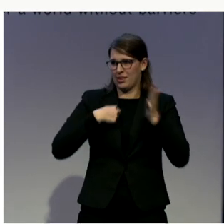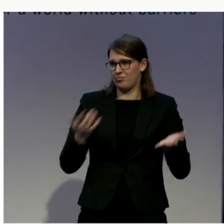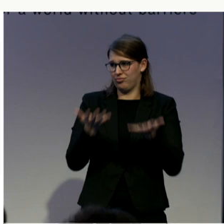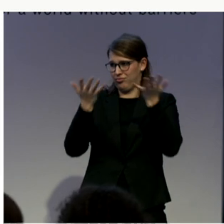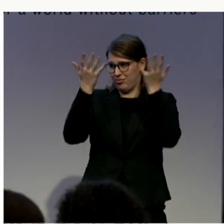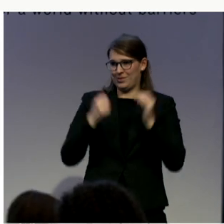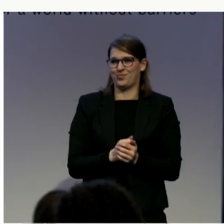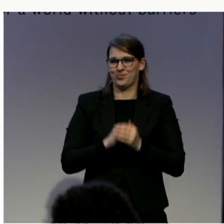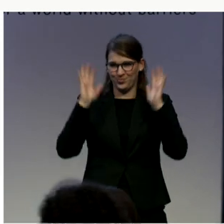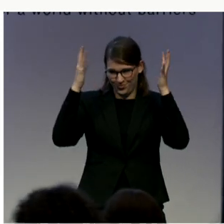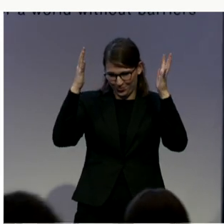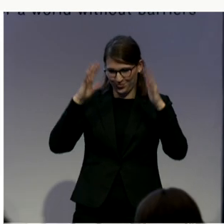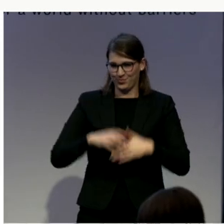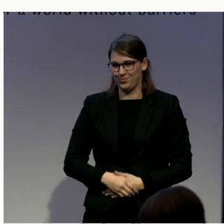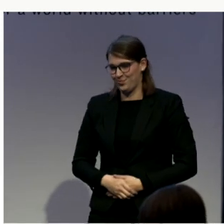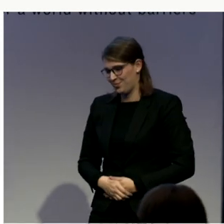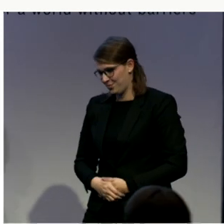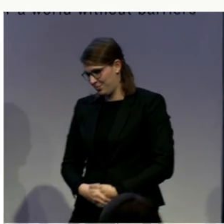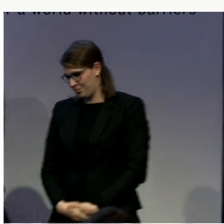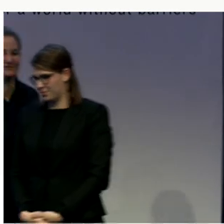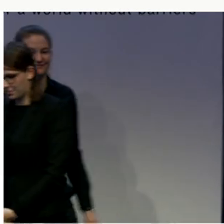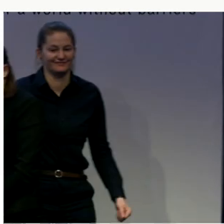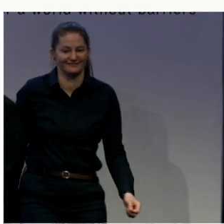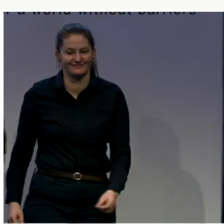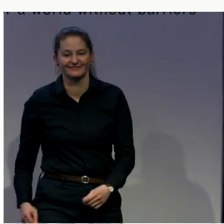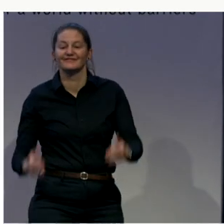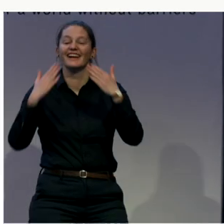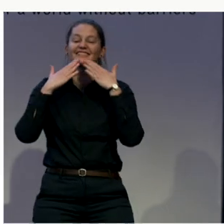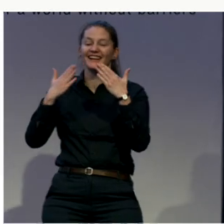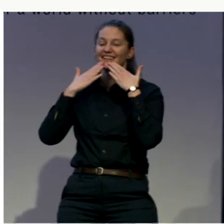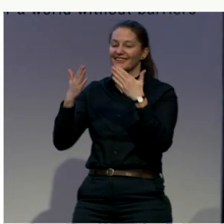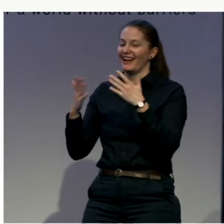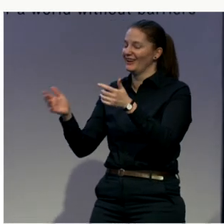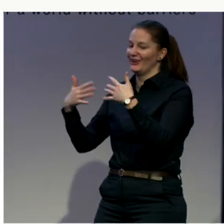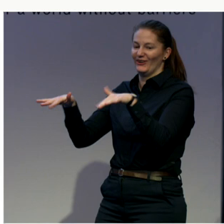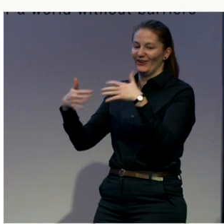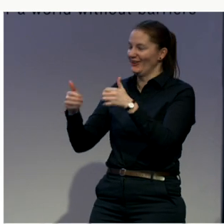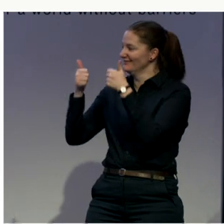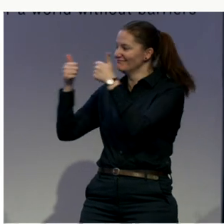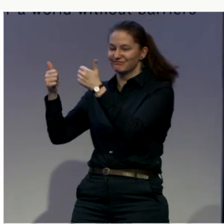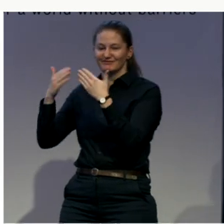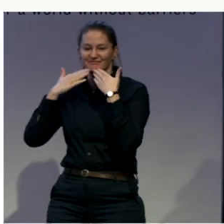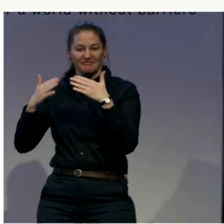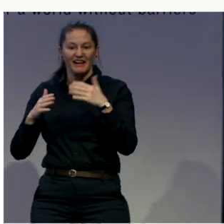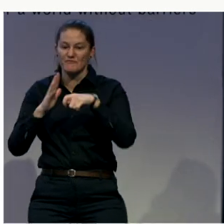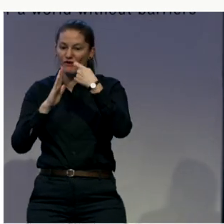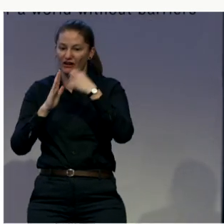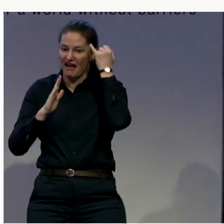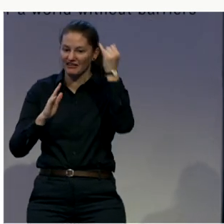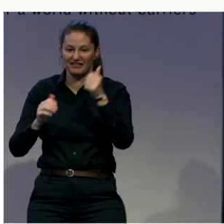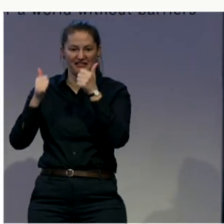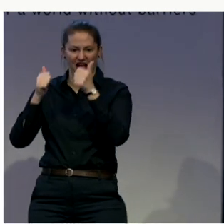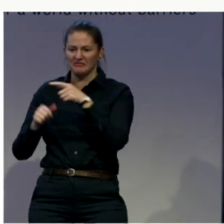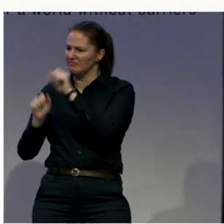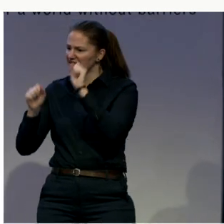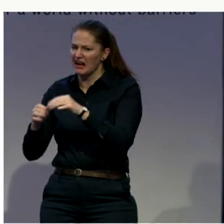Thank you, Peter. Very brilliant project there. And I can see how it would be easy to replicate it in other countries. It just